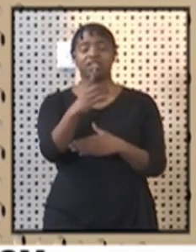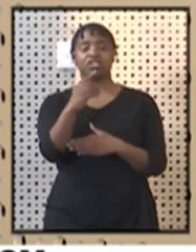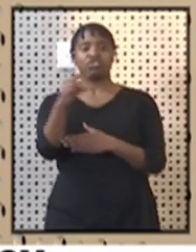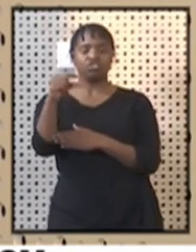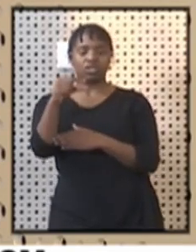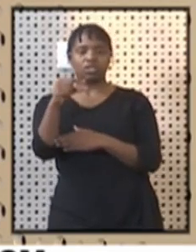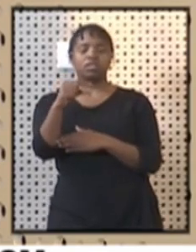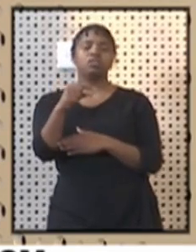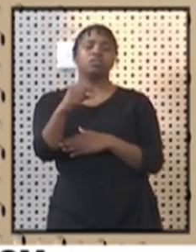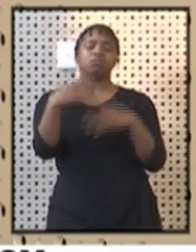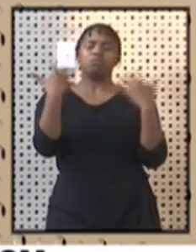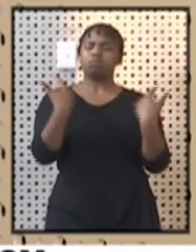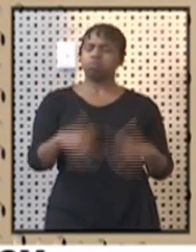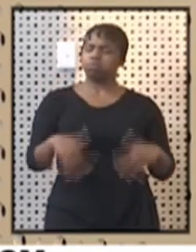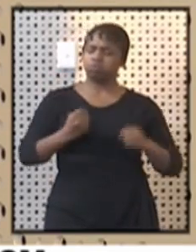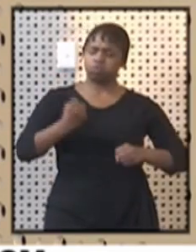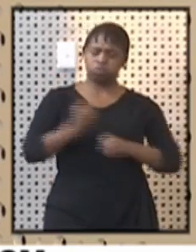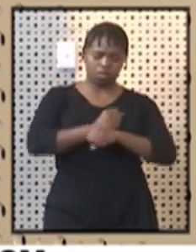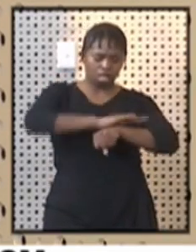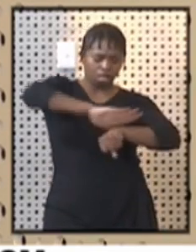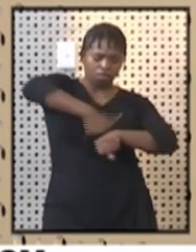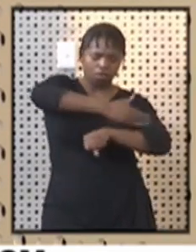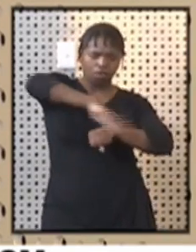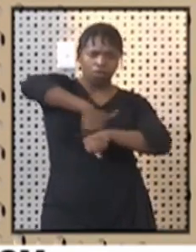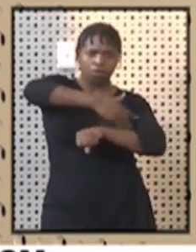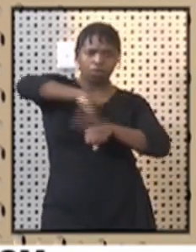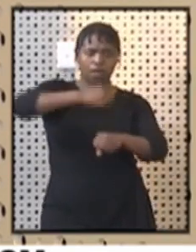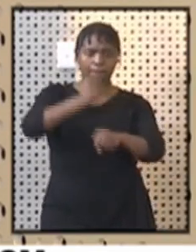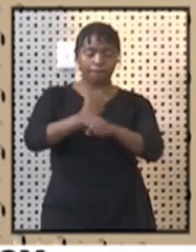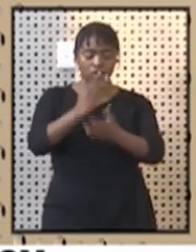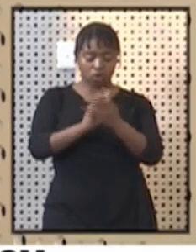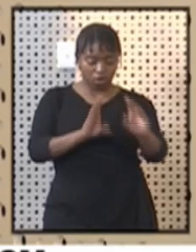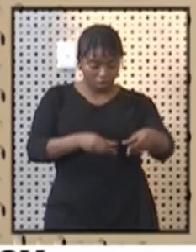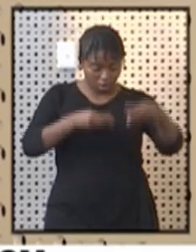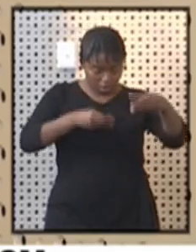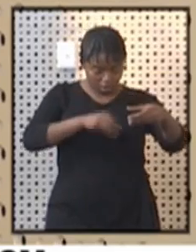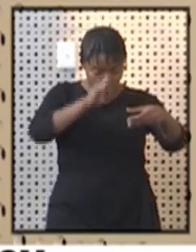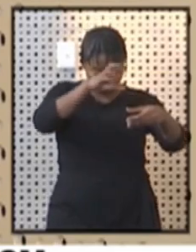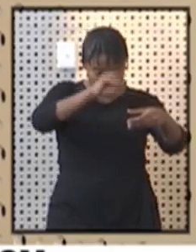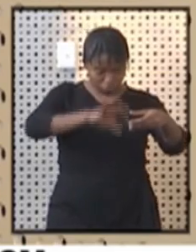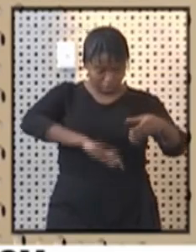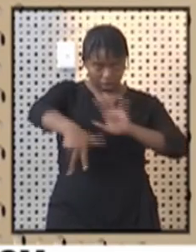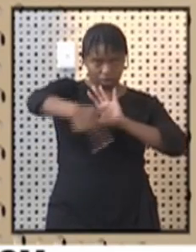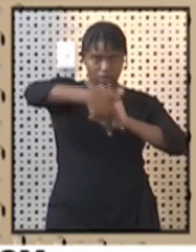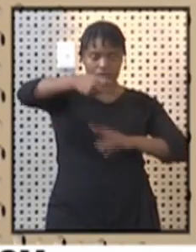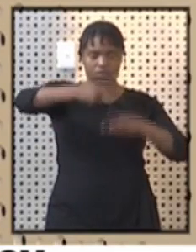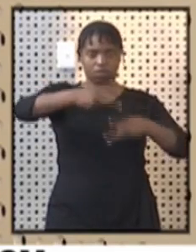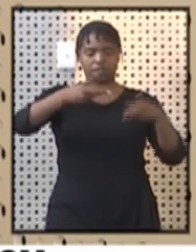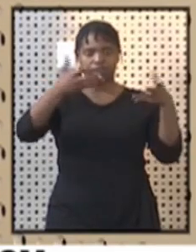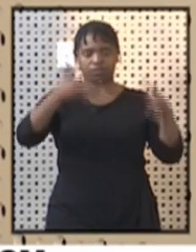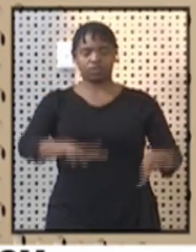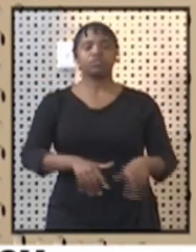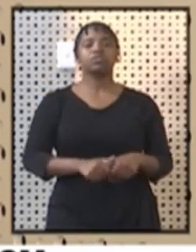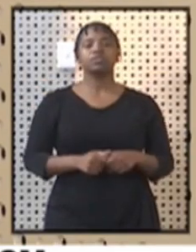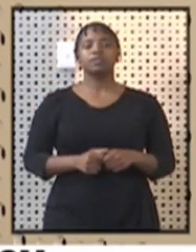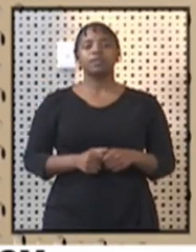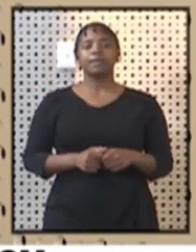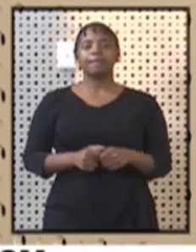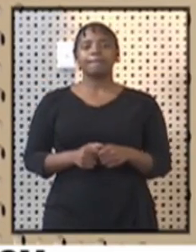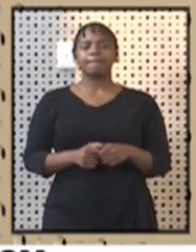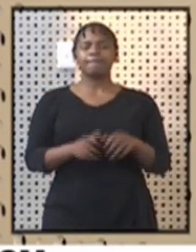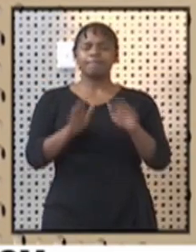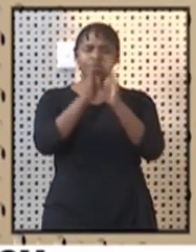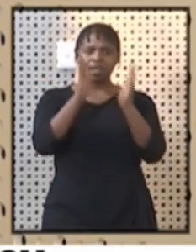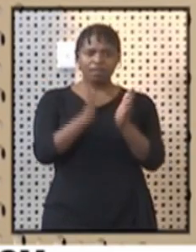Mimalan, who worked around the clock to ensure that this document is finalized. In light of every